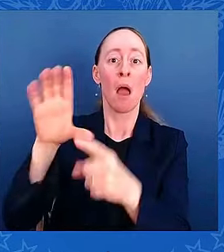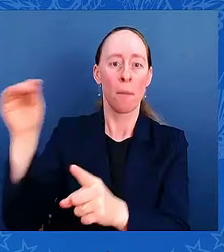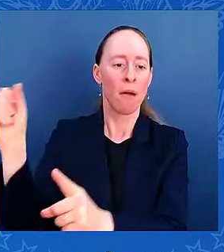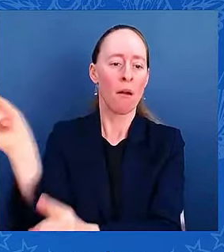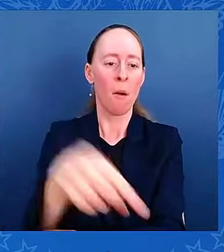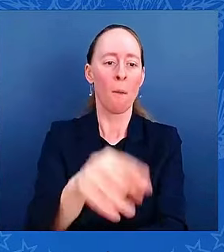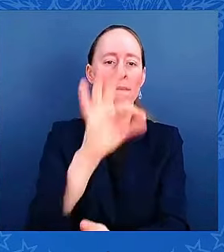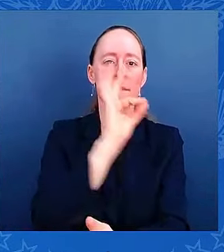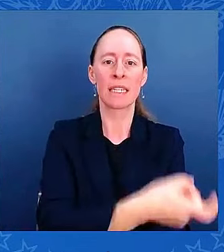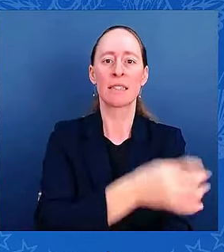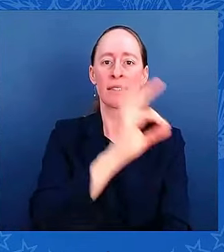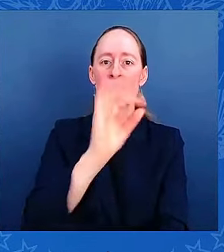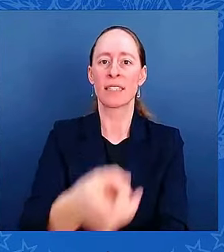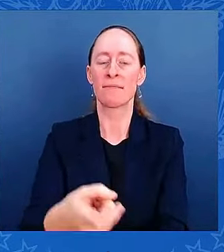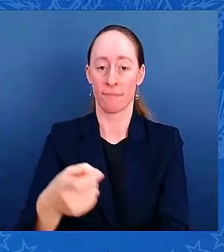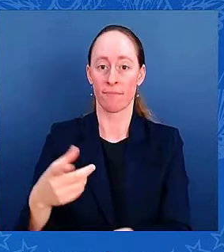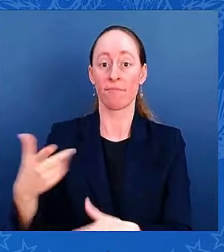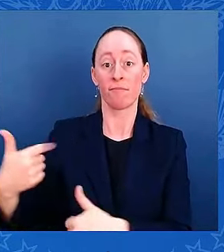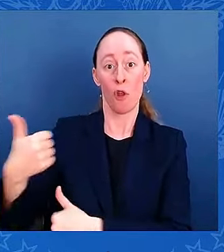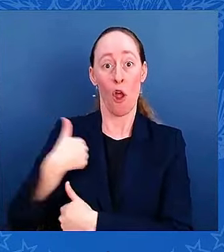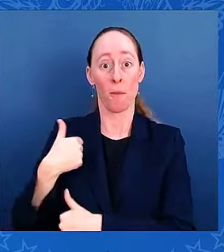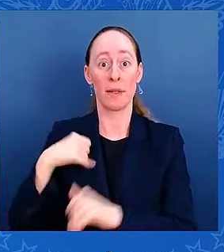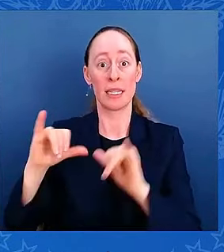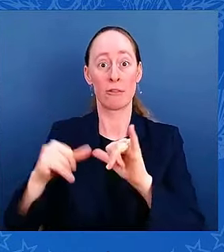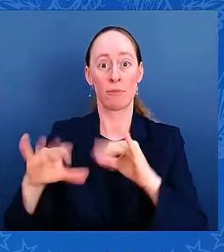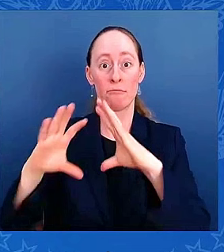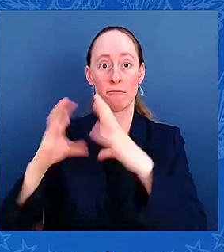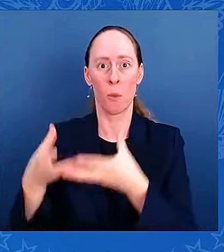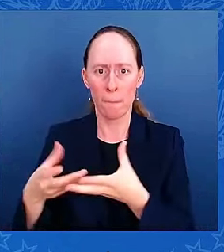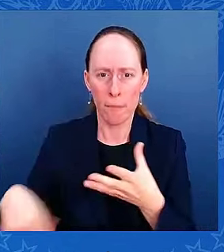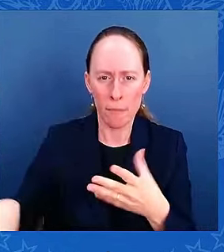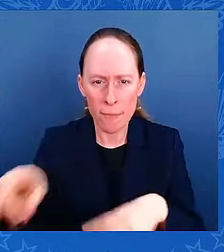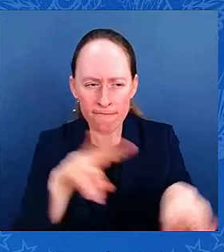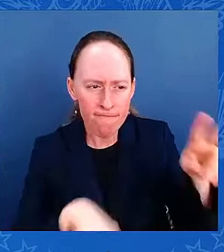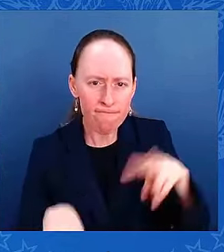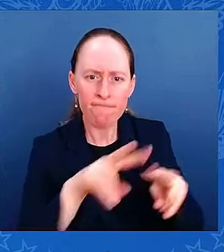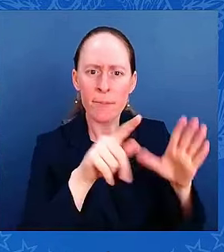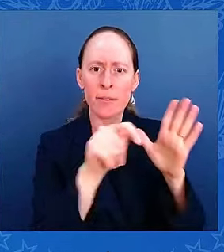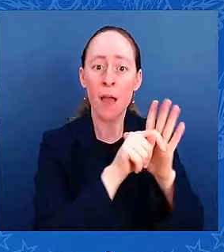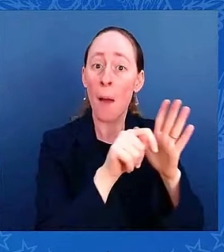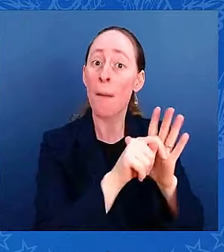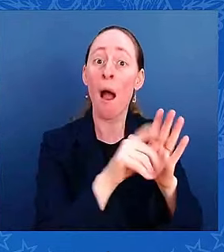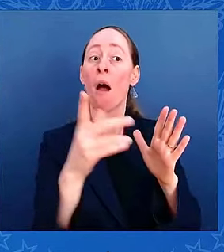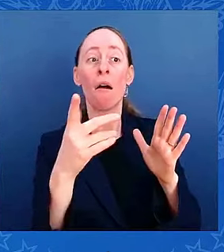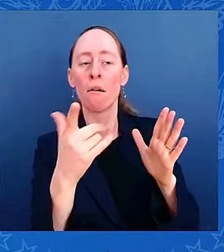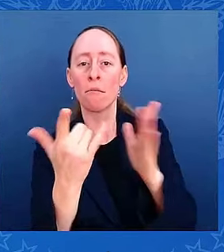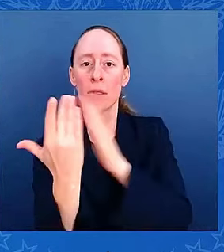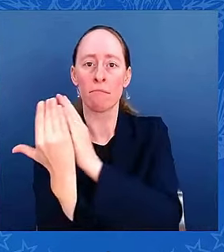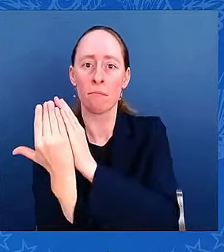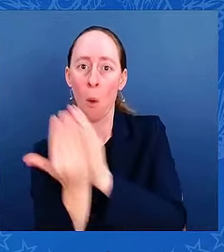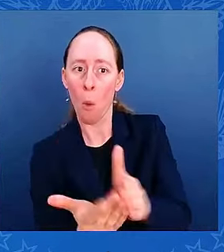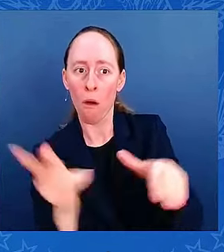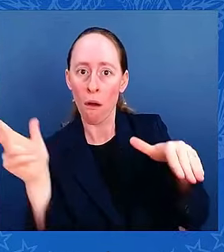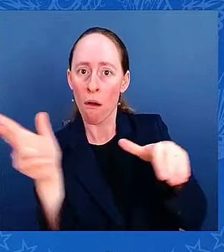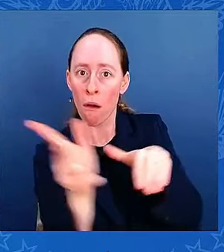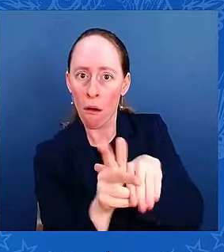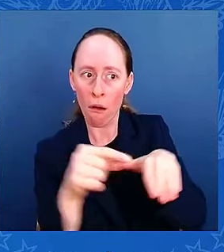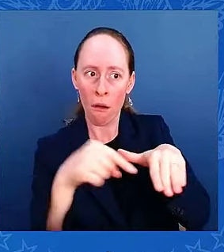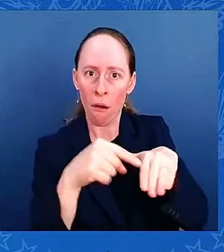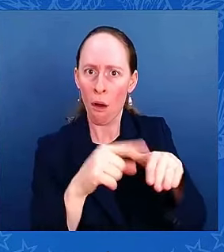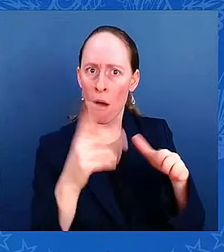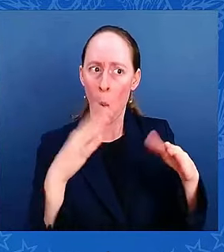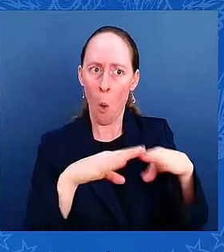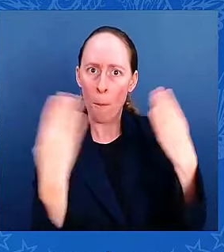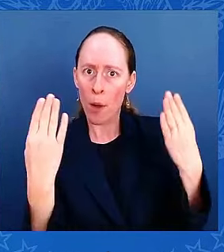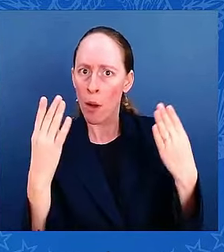reopen the Port of Tampa to get fuel, food, water, and other basic goods flowing into the area again and quickly. Additionally,